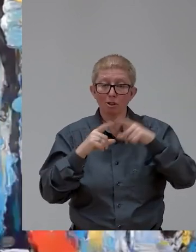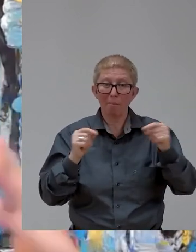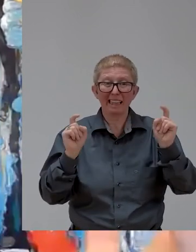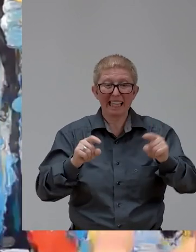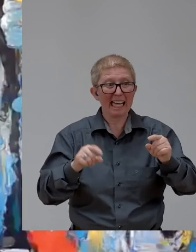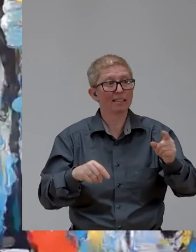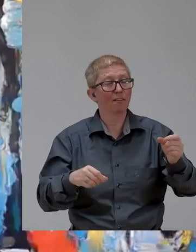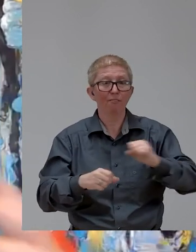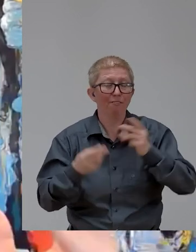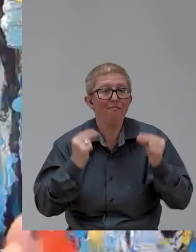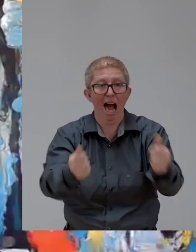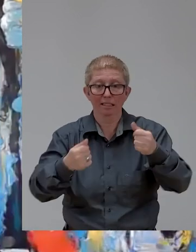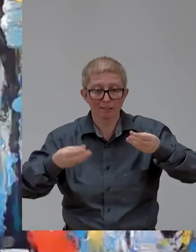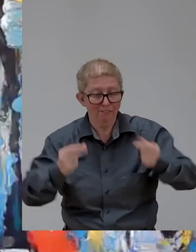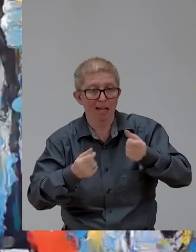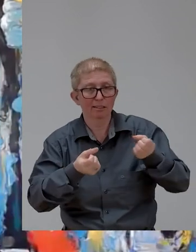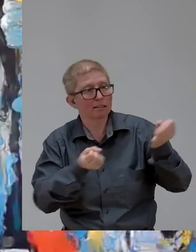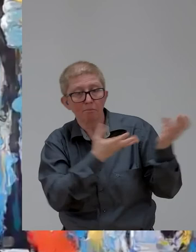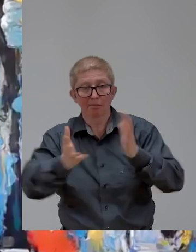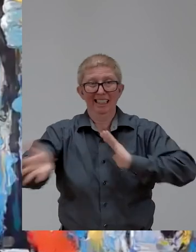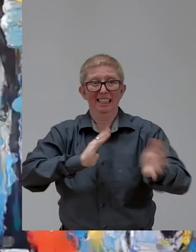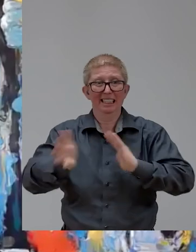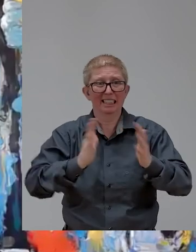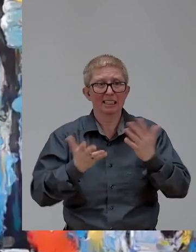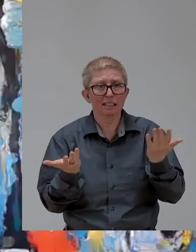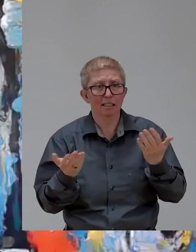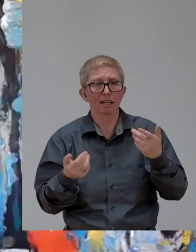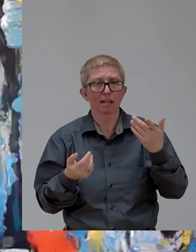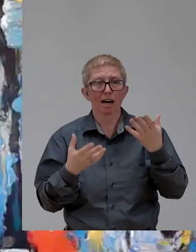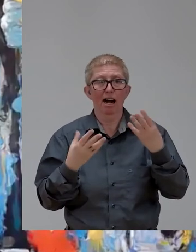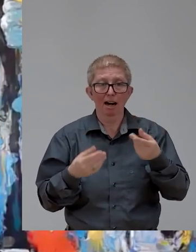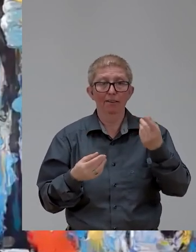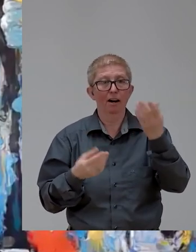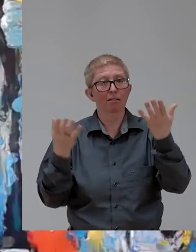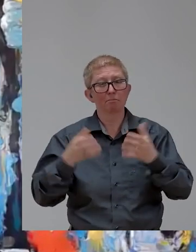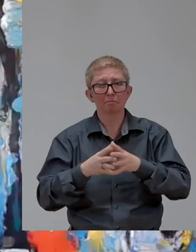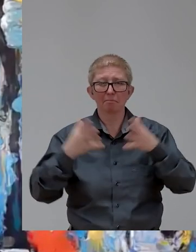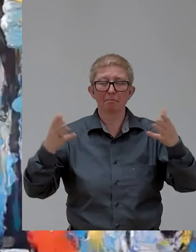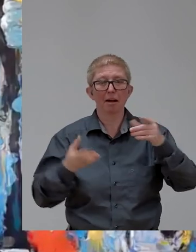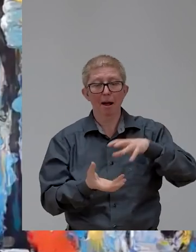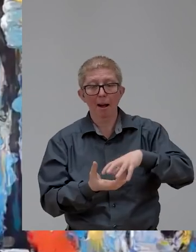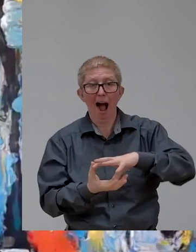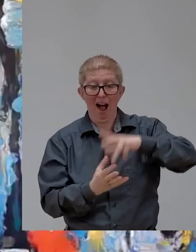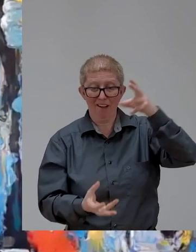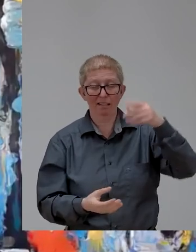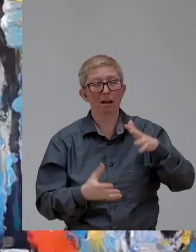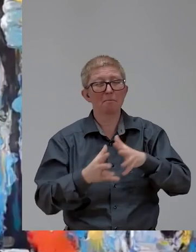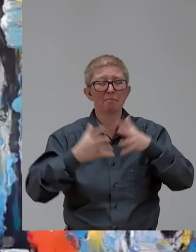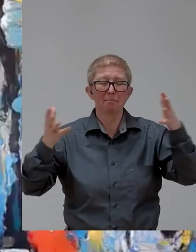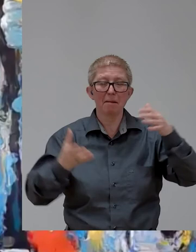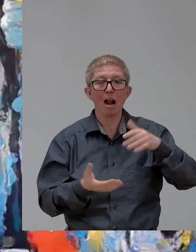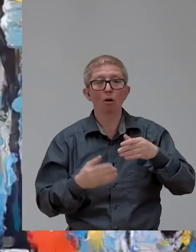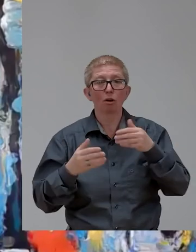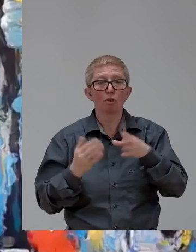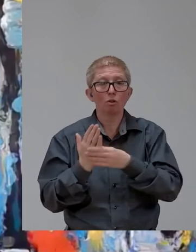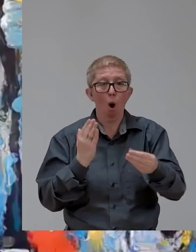assume millions of dollars spent on developing an amazing looking avatar that really saves lives. But the amazing thing